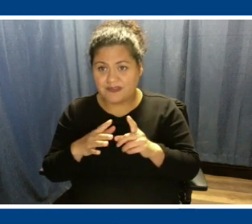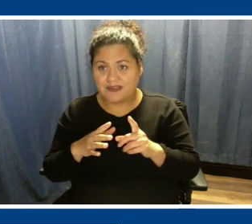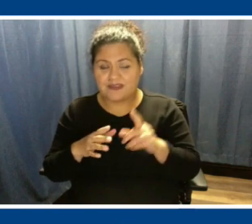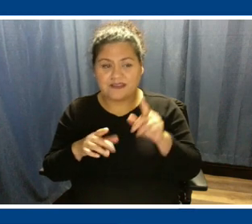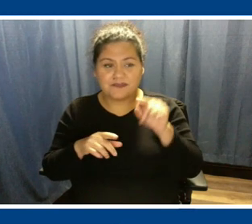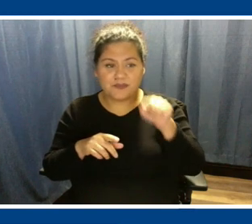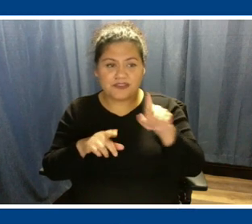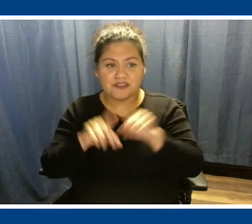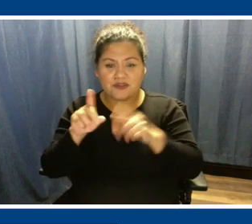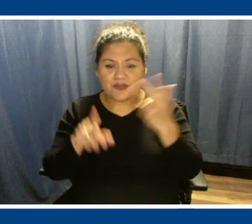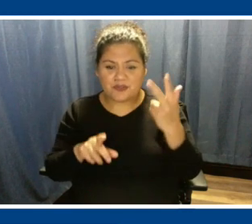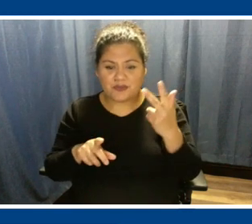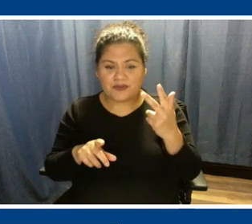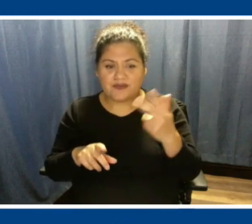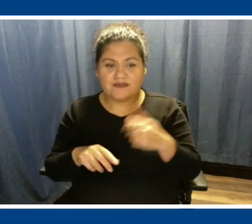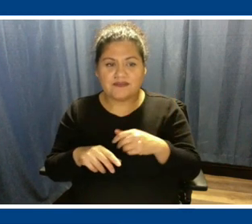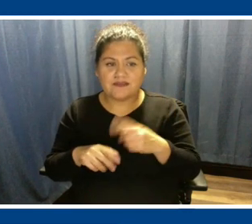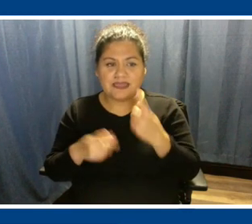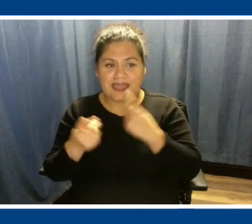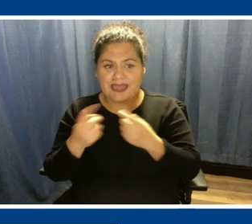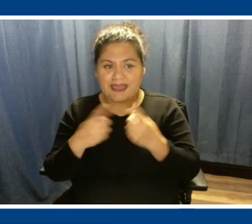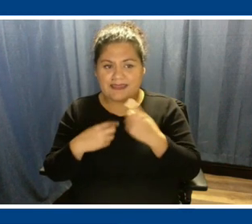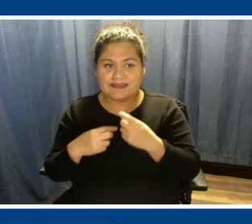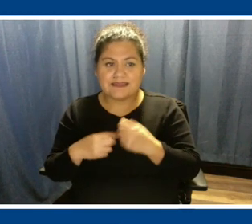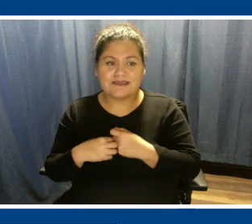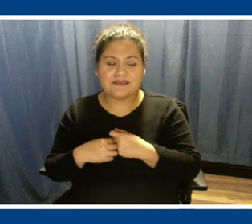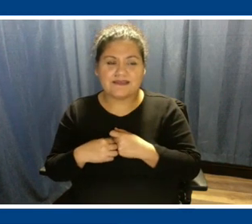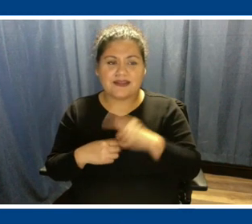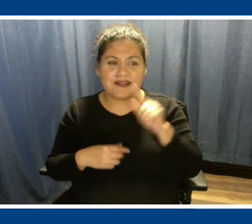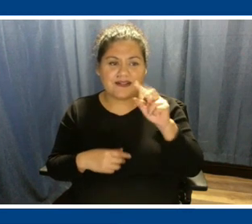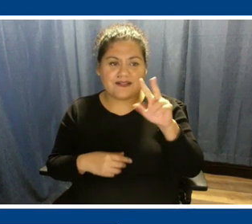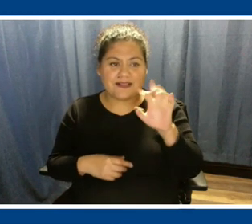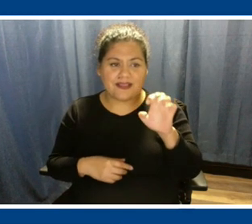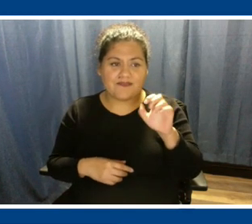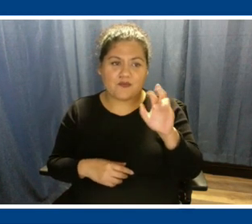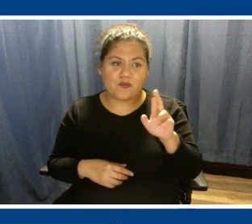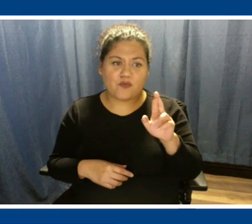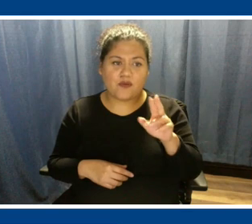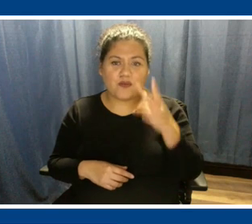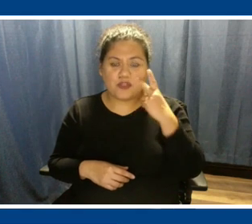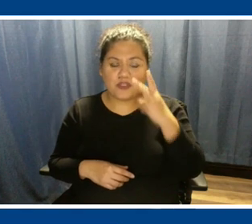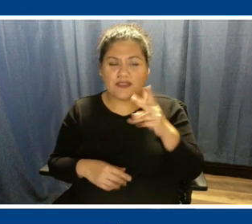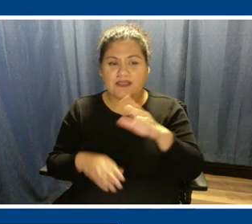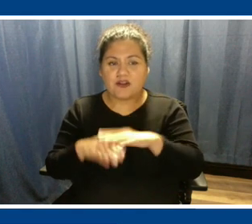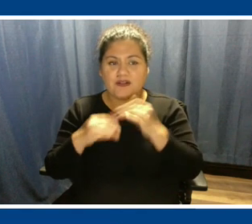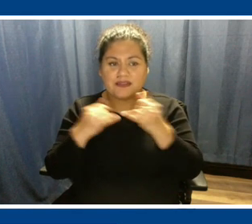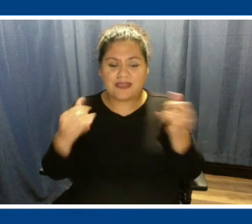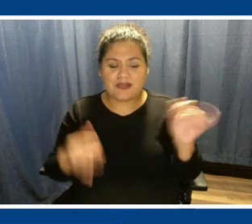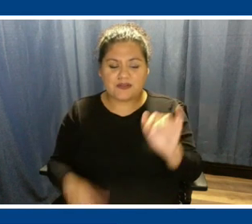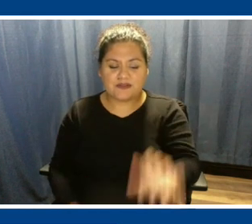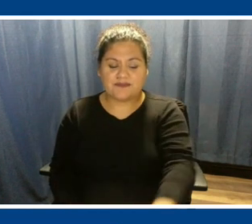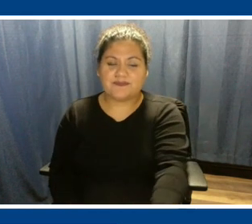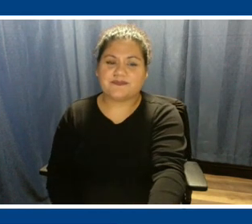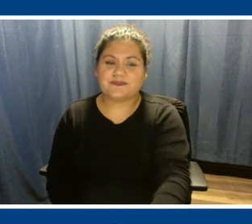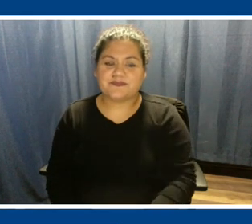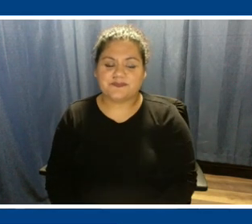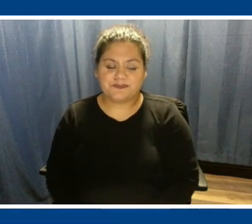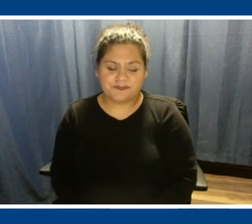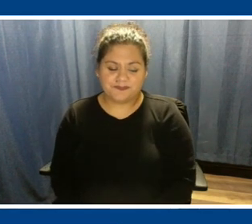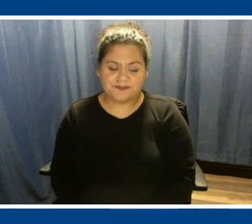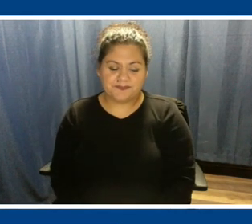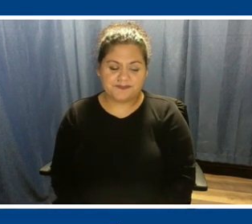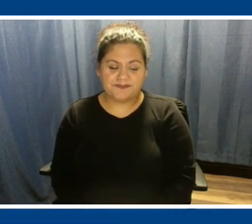to ask a question live. And of course, we're looking through your questions that you're asking